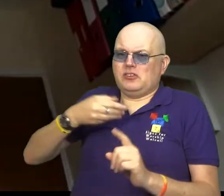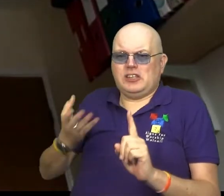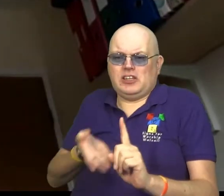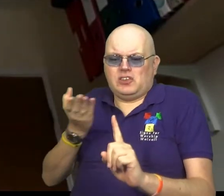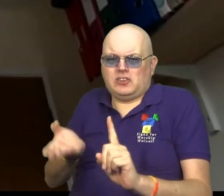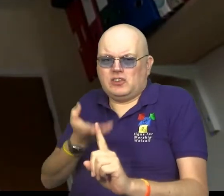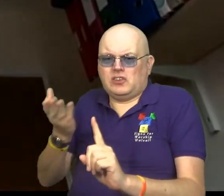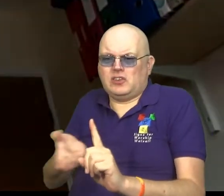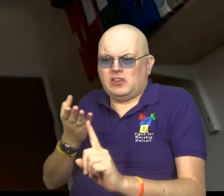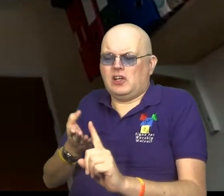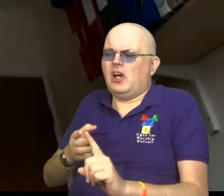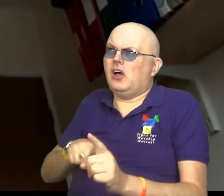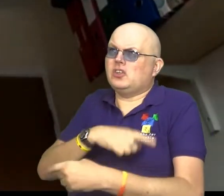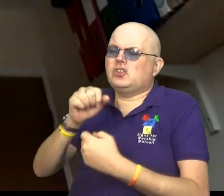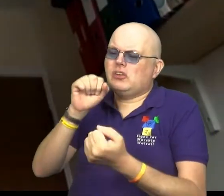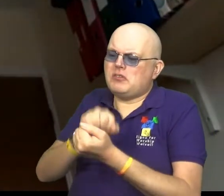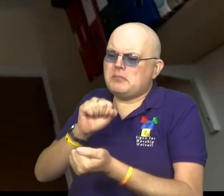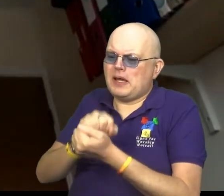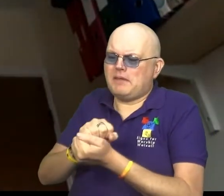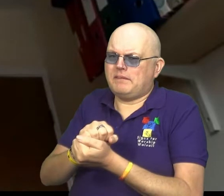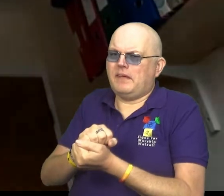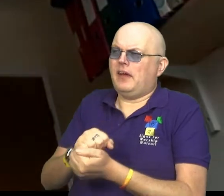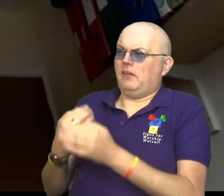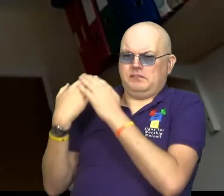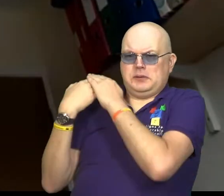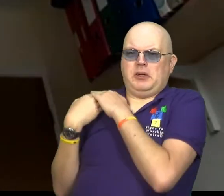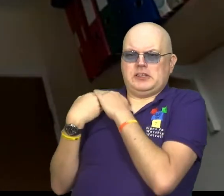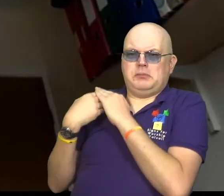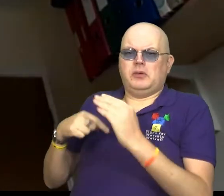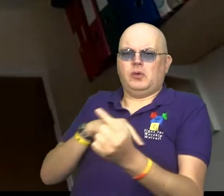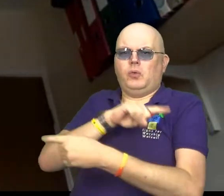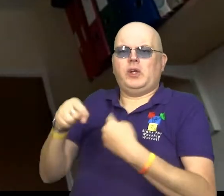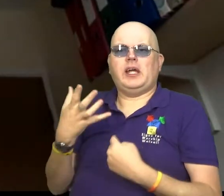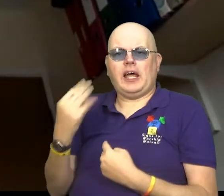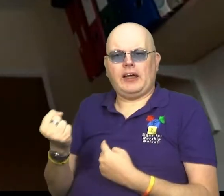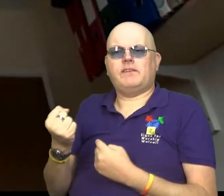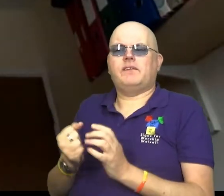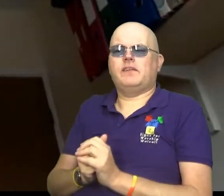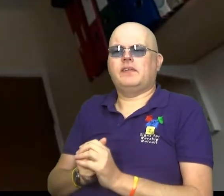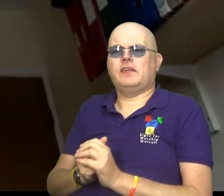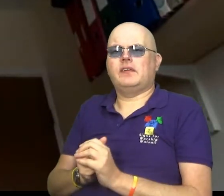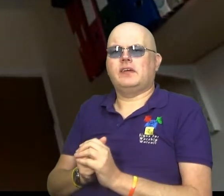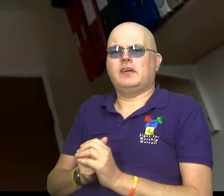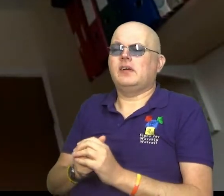spirits and keep us mindful of our responsibility to others.